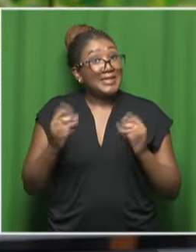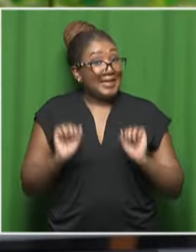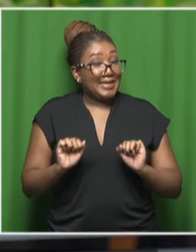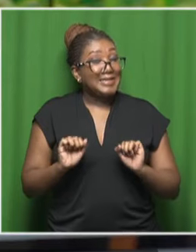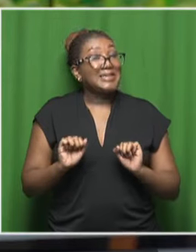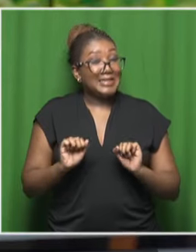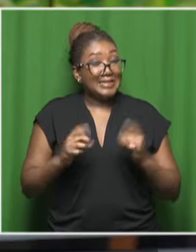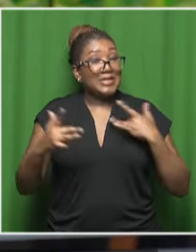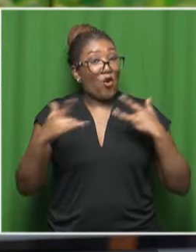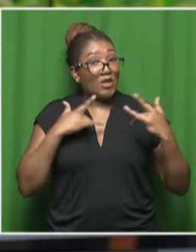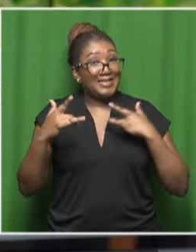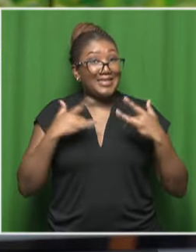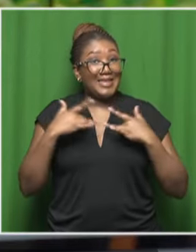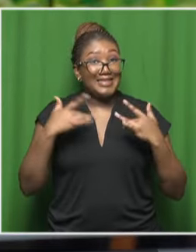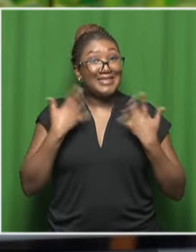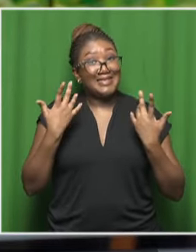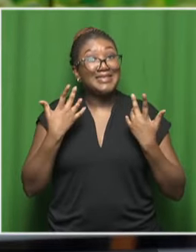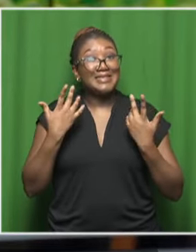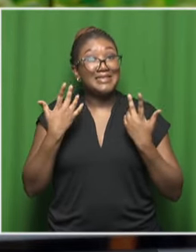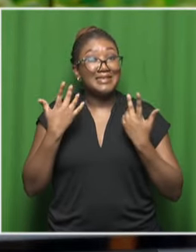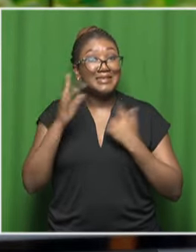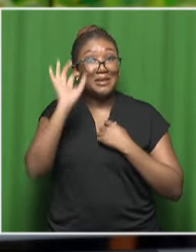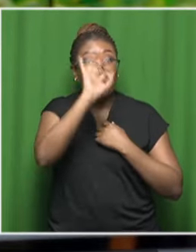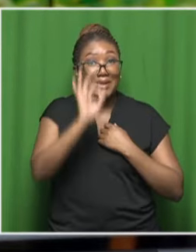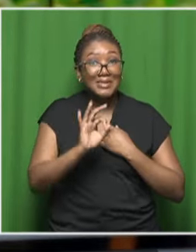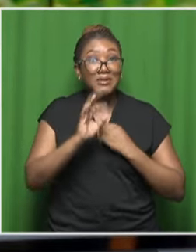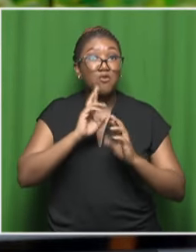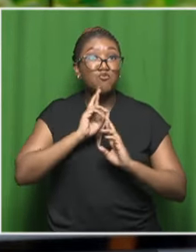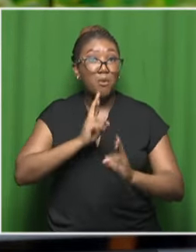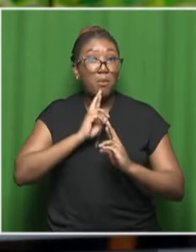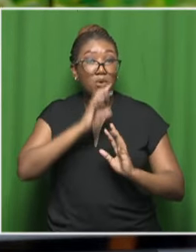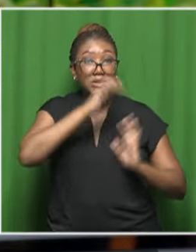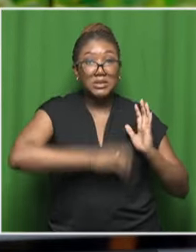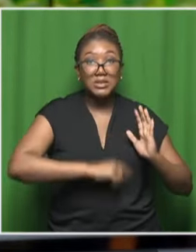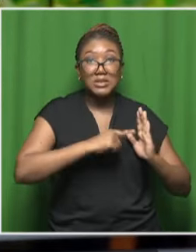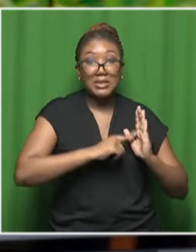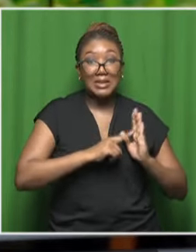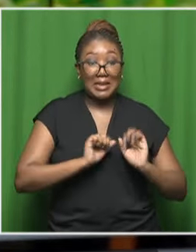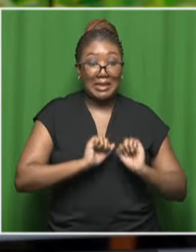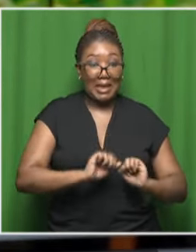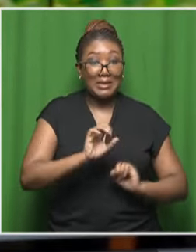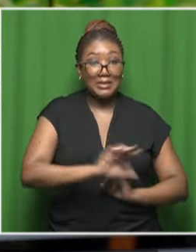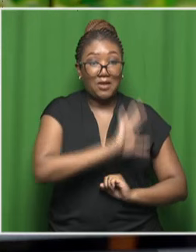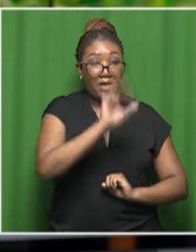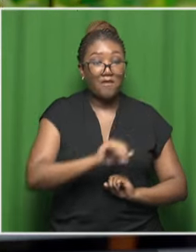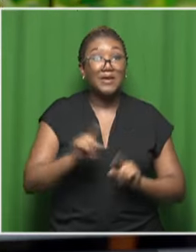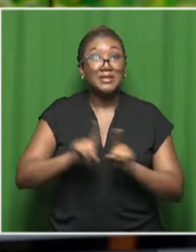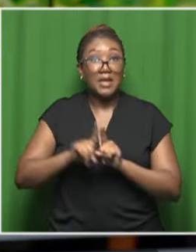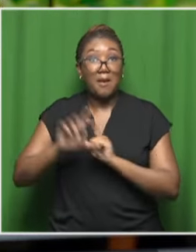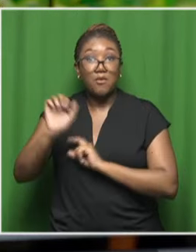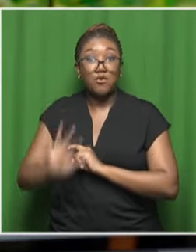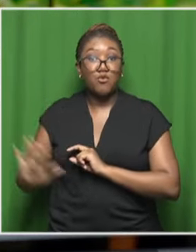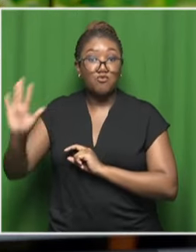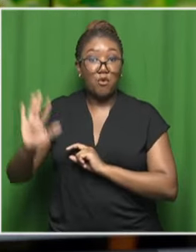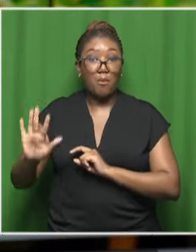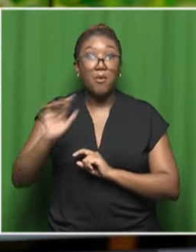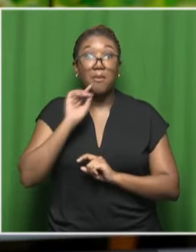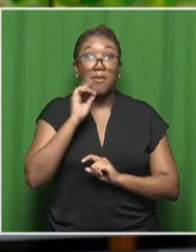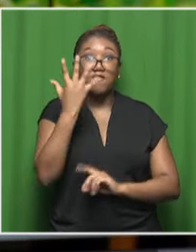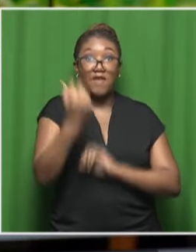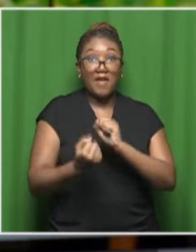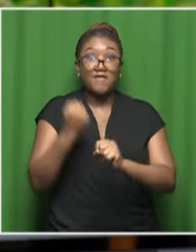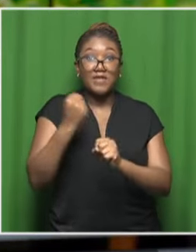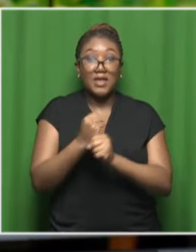worrying. The stats are worrying. Both in Europe and in South Africa, 75% of footballers five years after retirement